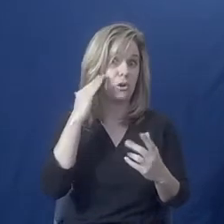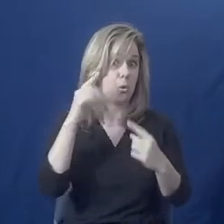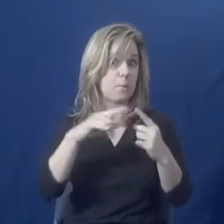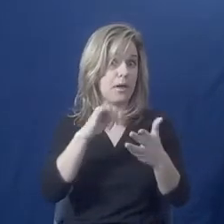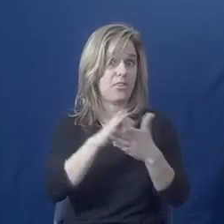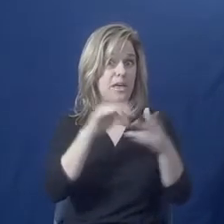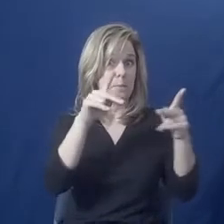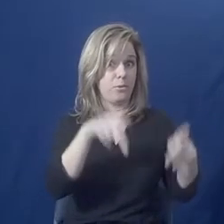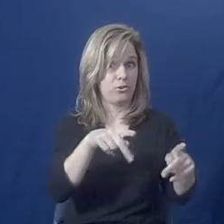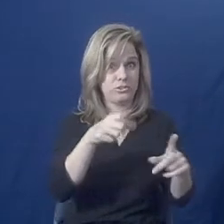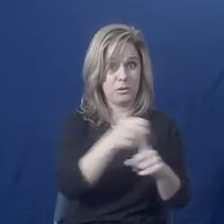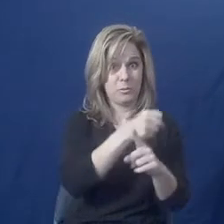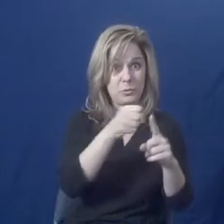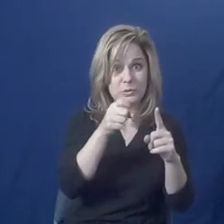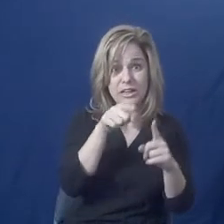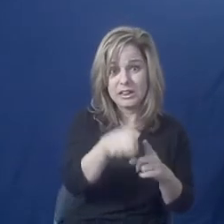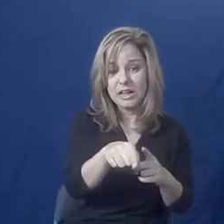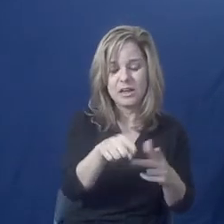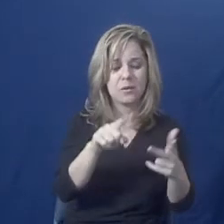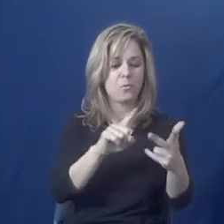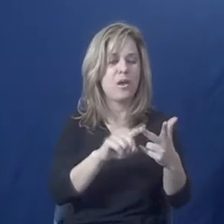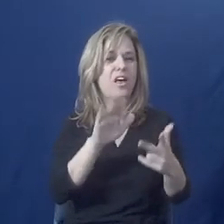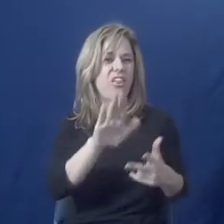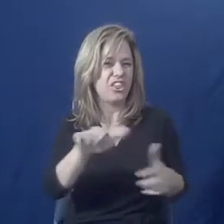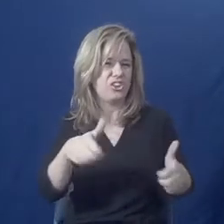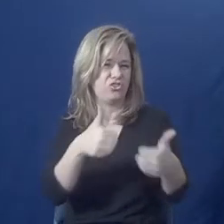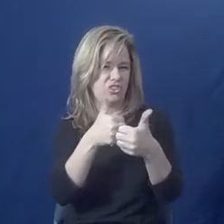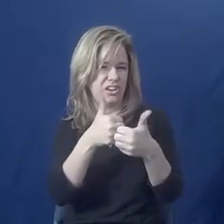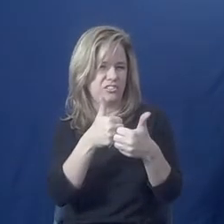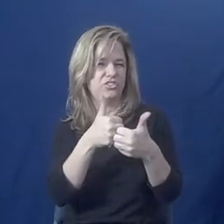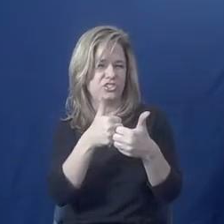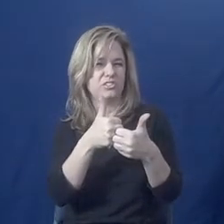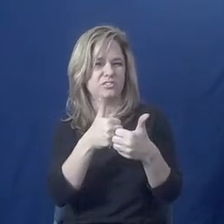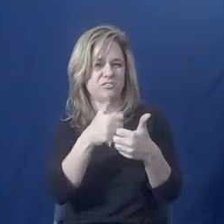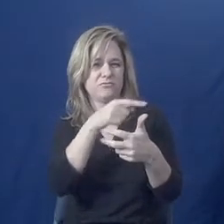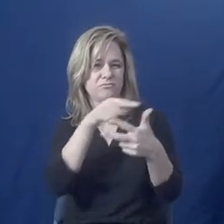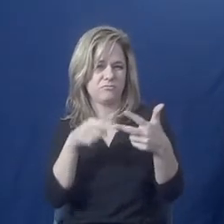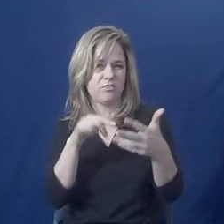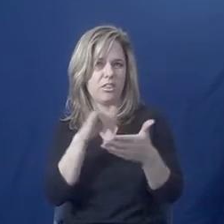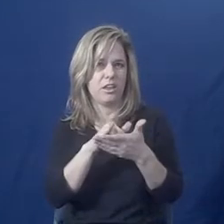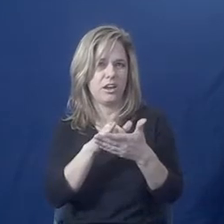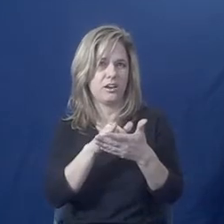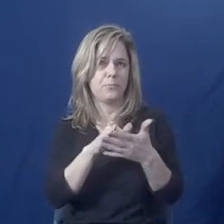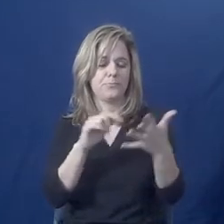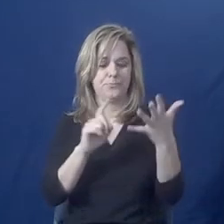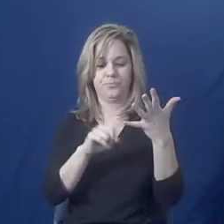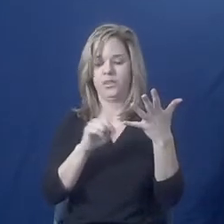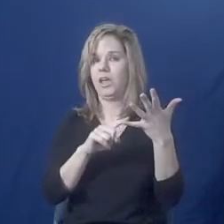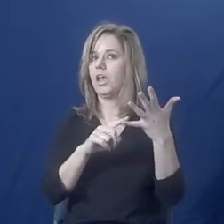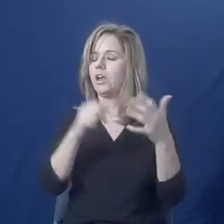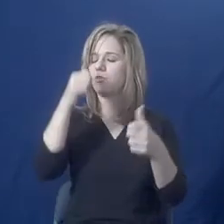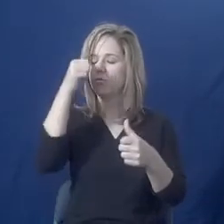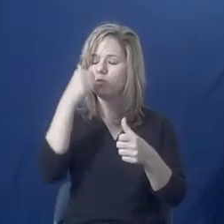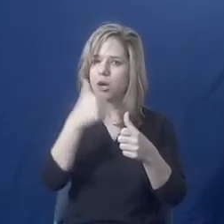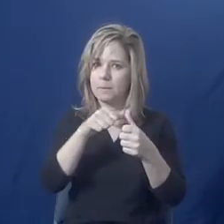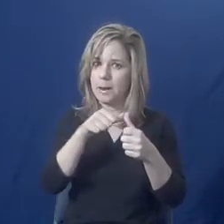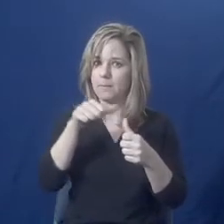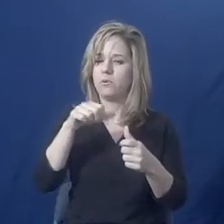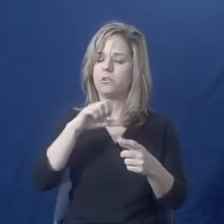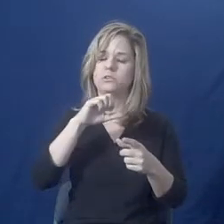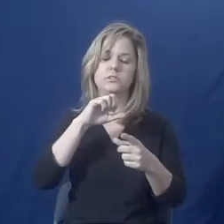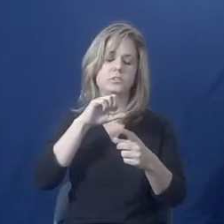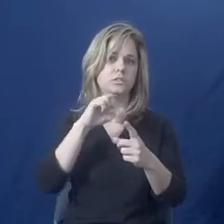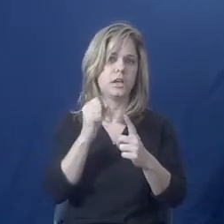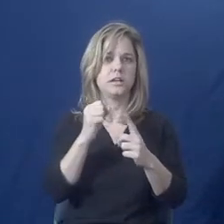person that's abusing them and their own challenges and needs. Safety is first. This is a safety